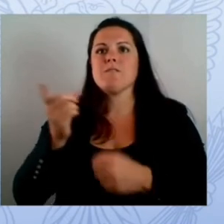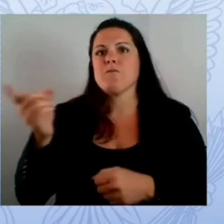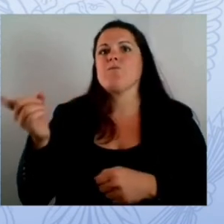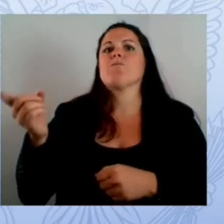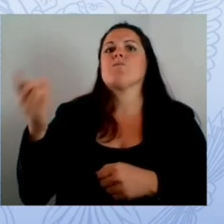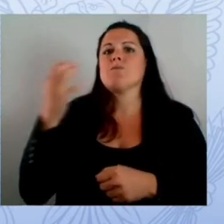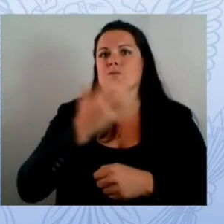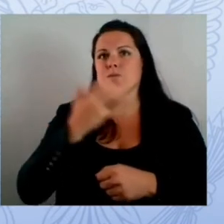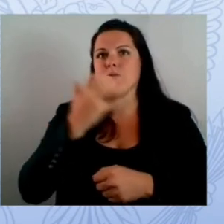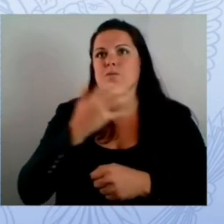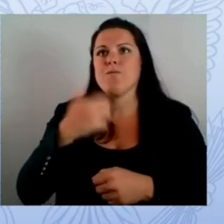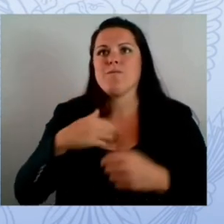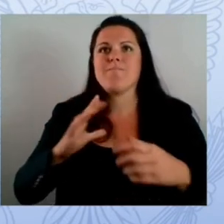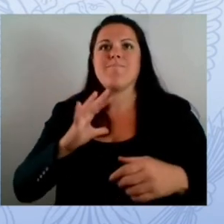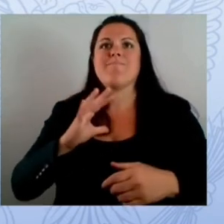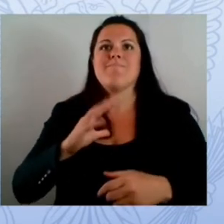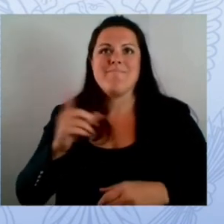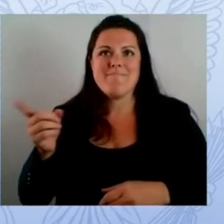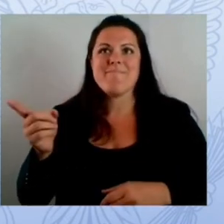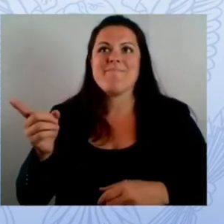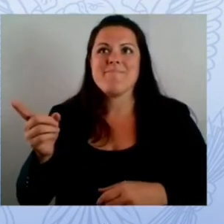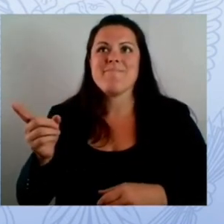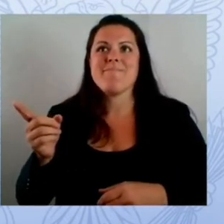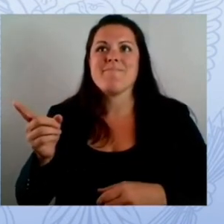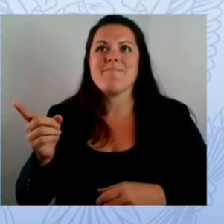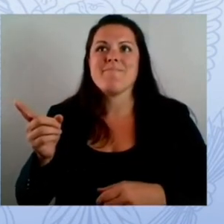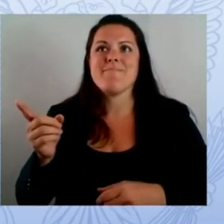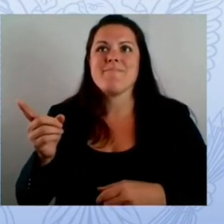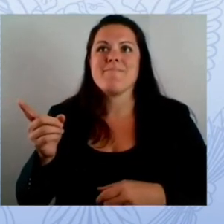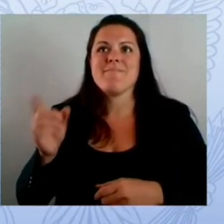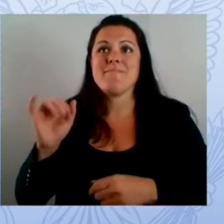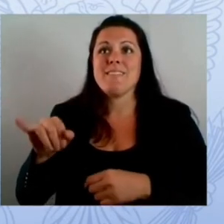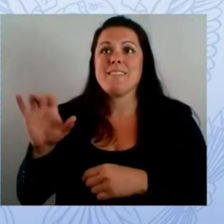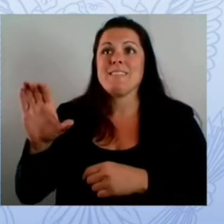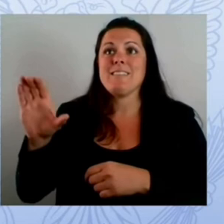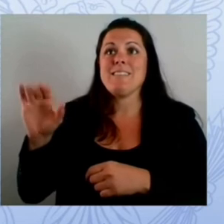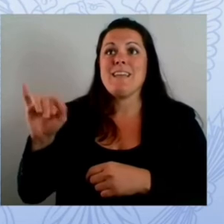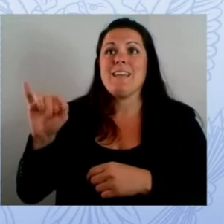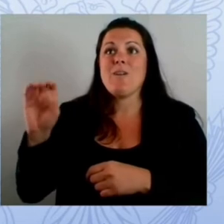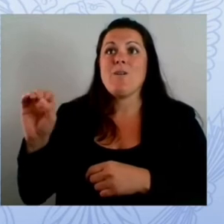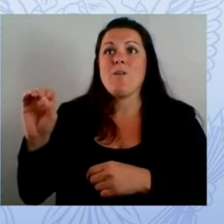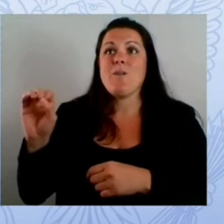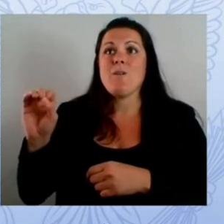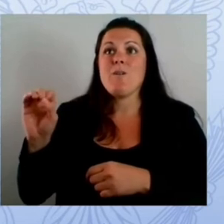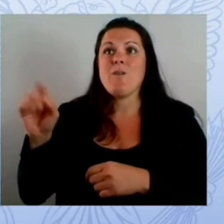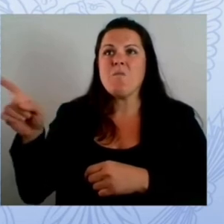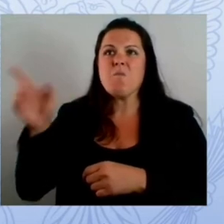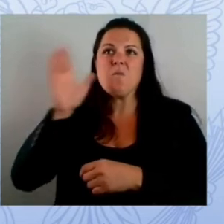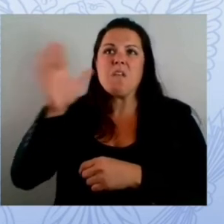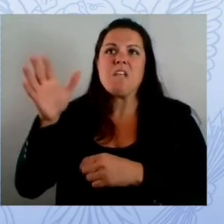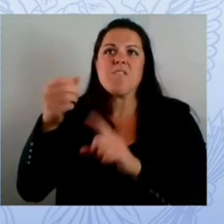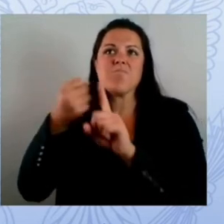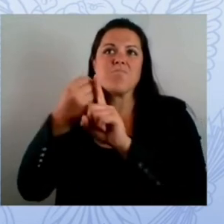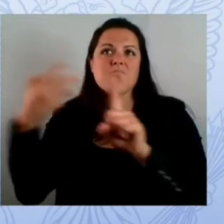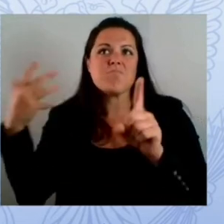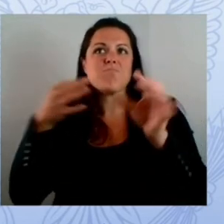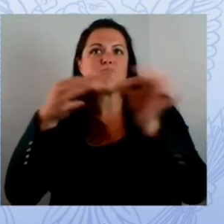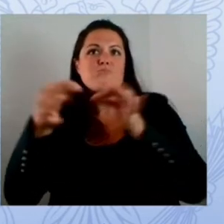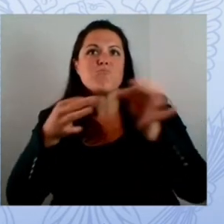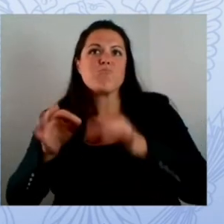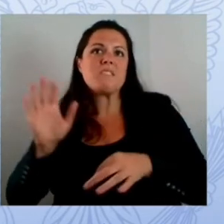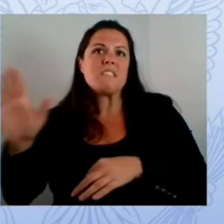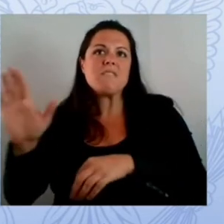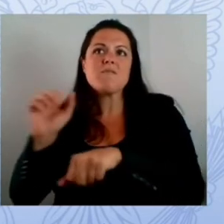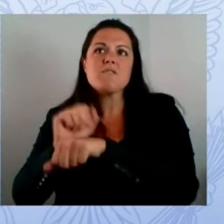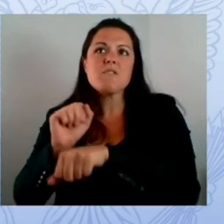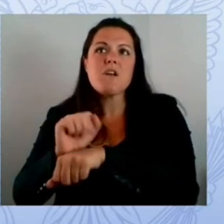from the cio in san diego about how the county office of education supports 42 school districts in the county including of course san